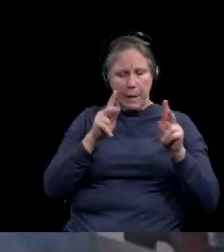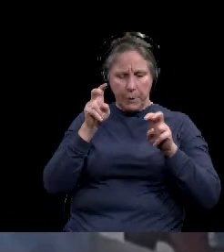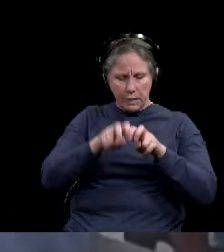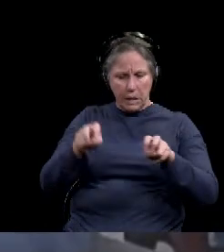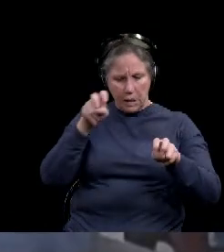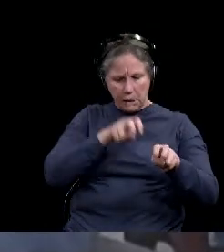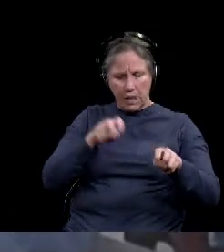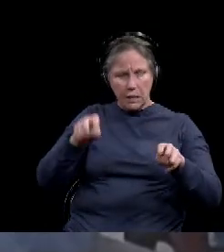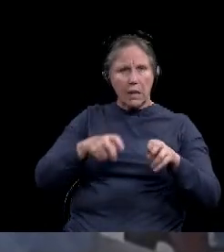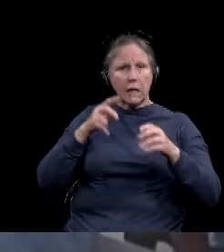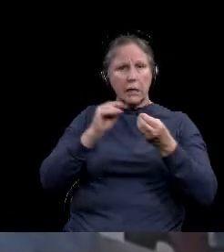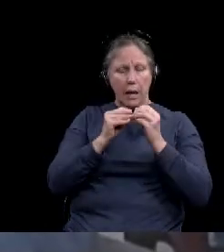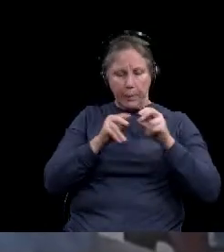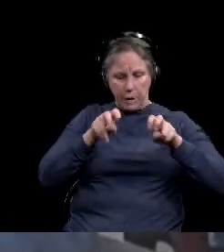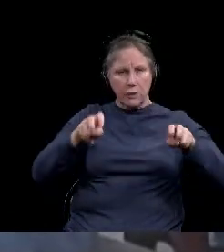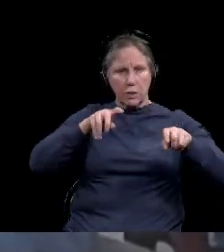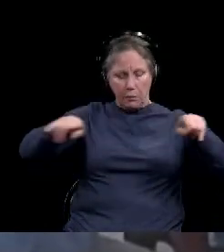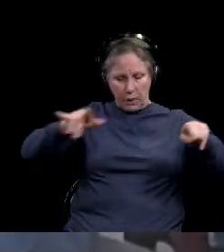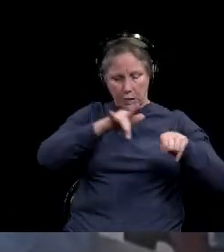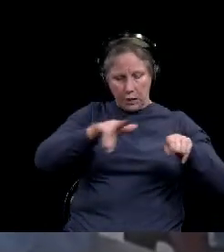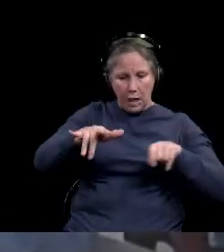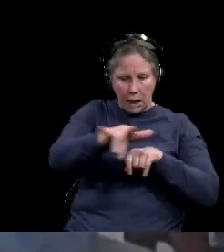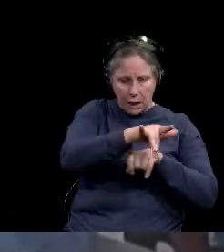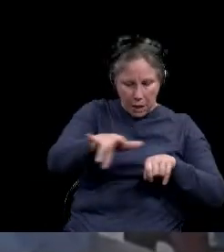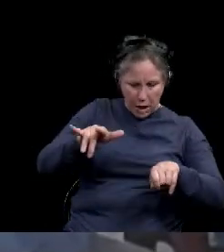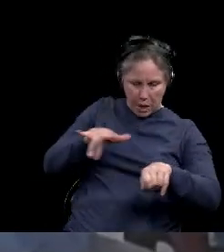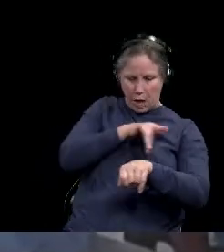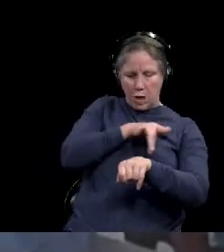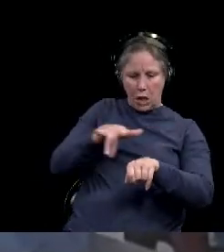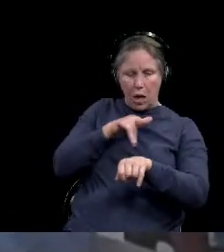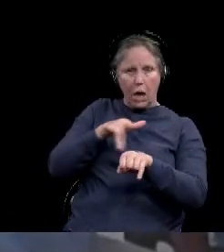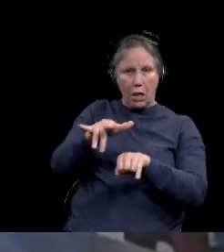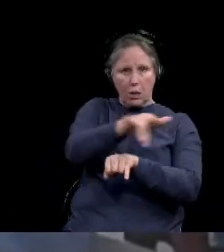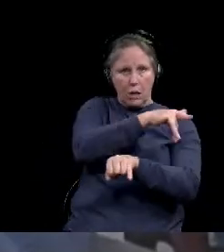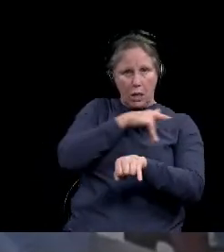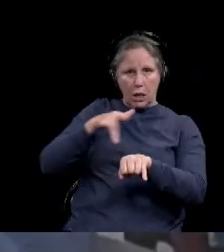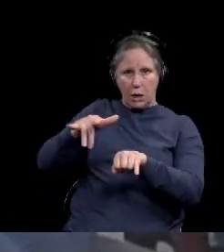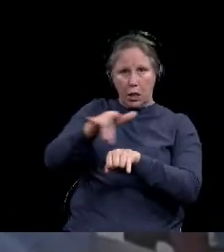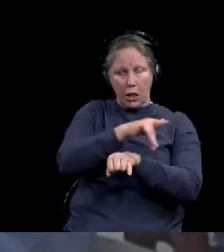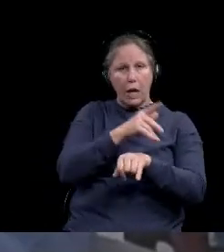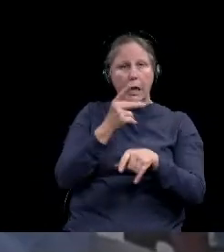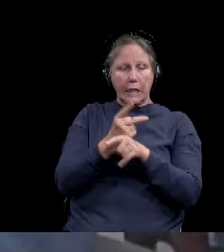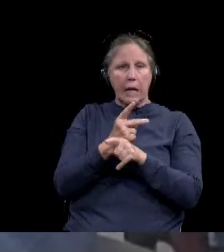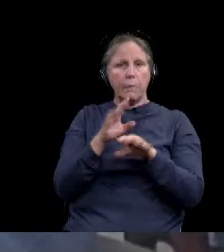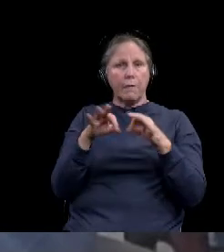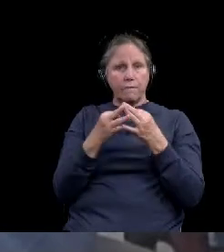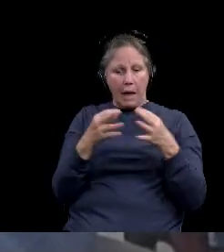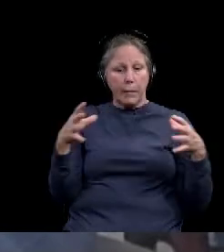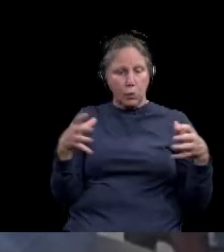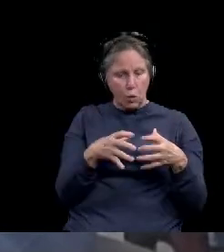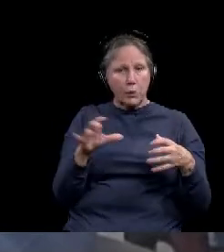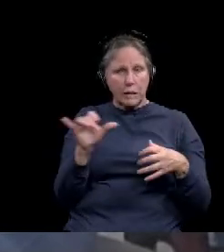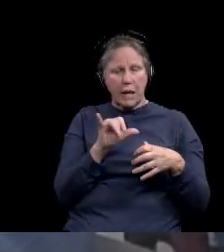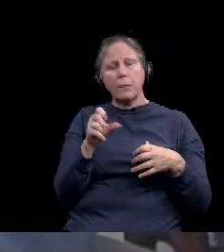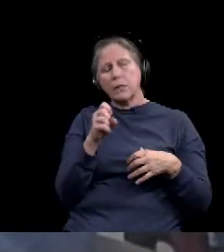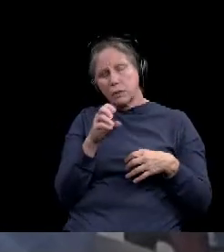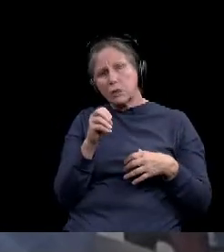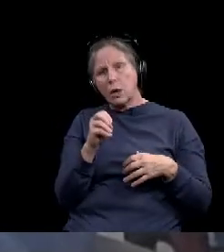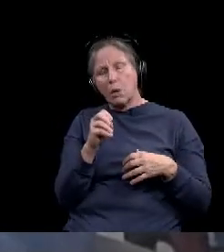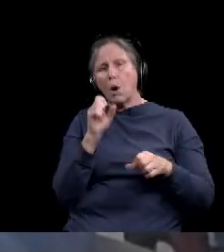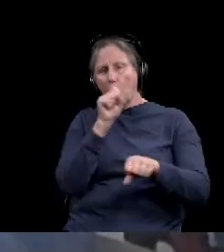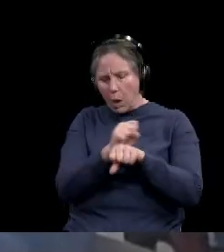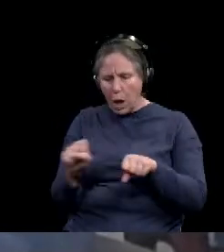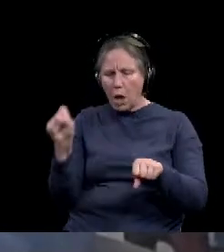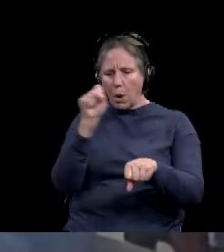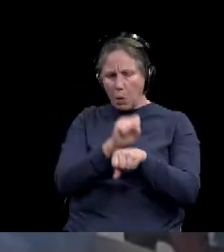seats to have spacing both in front, behind, and to the side and can keep family groups together. So there's a lot of effort put